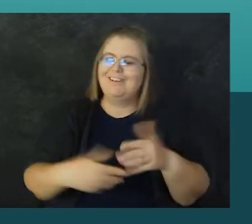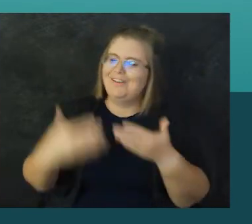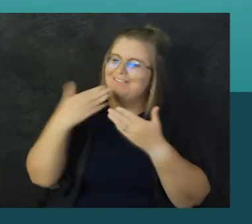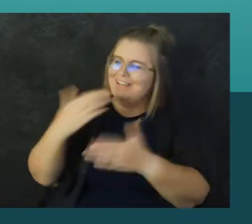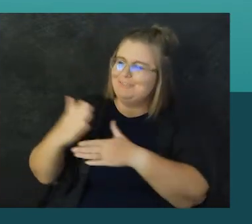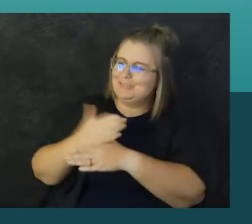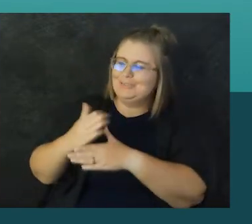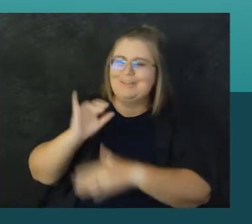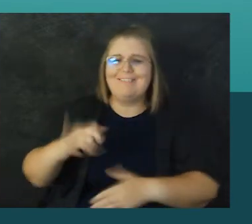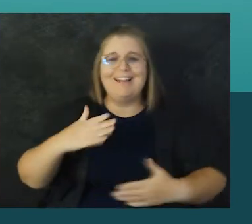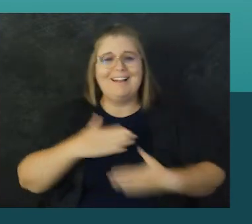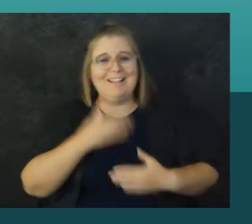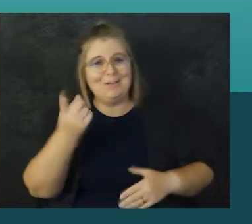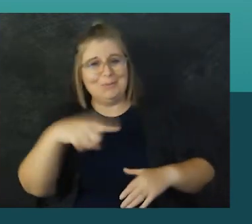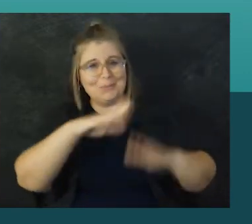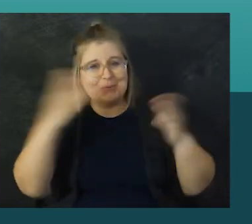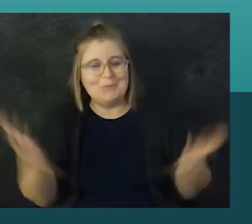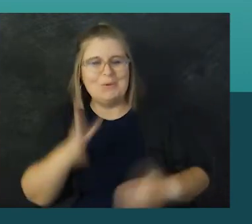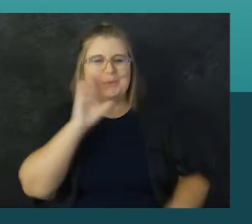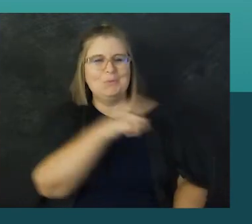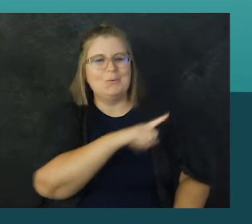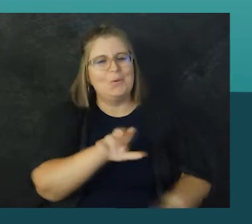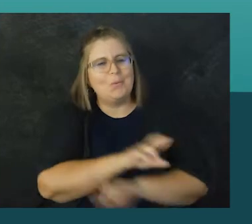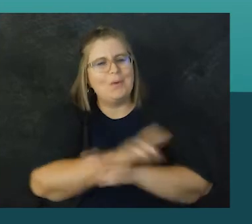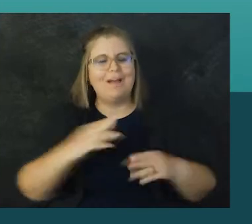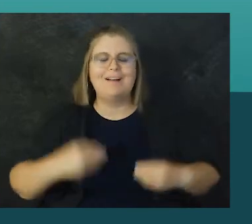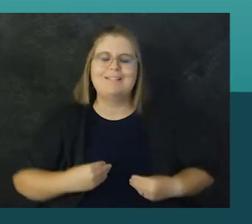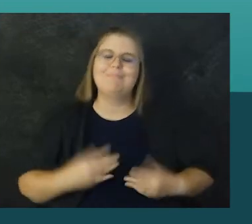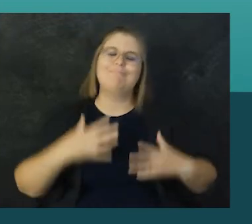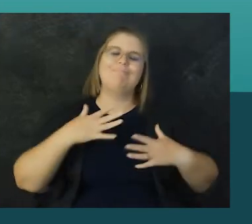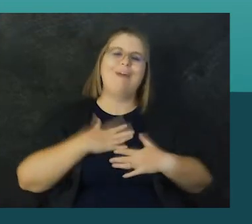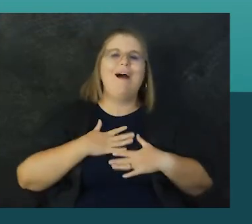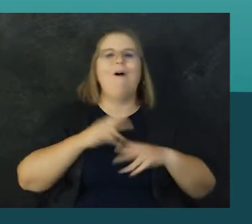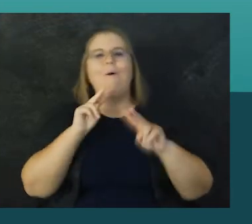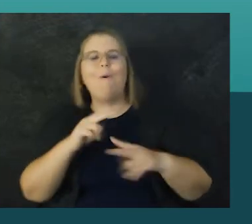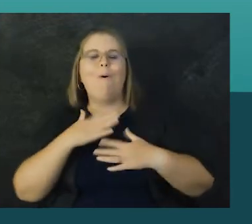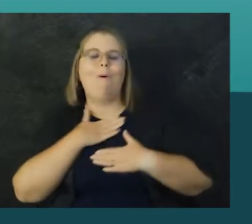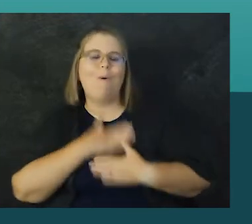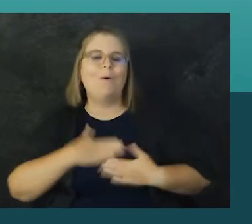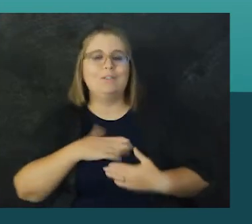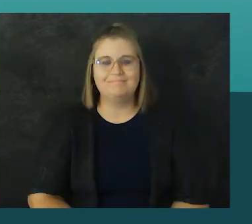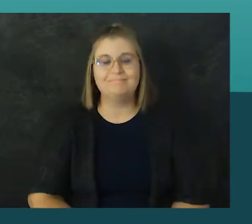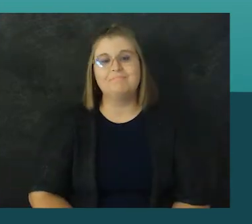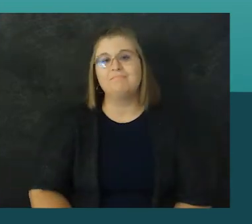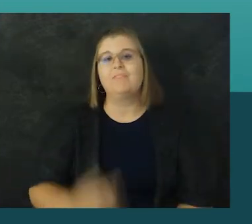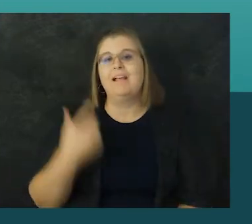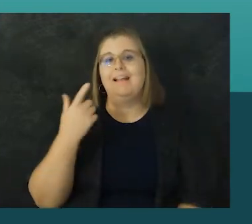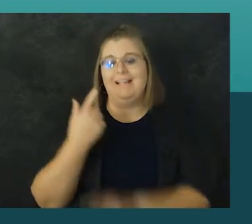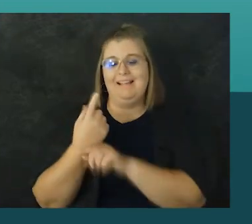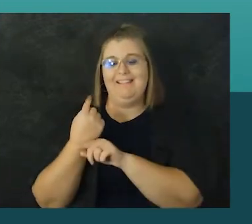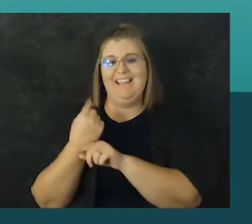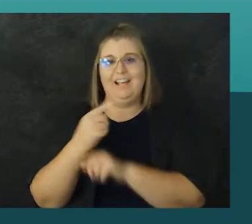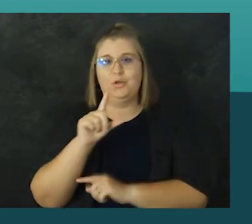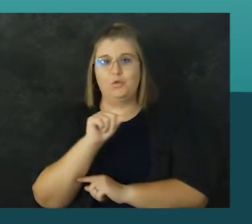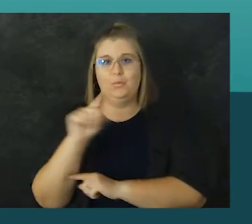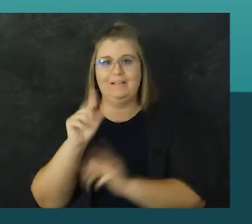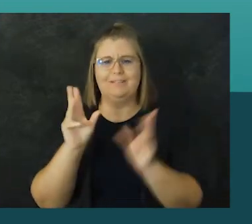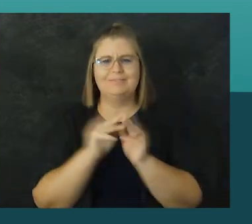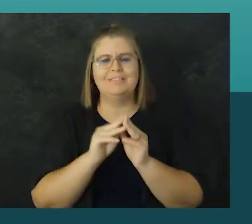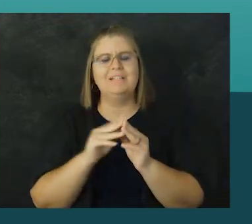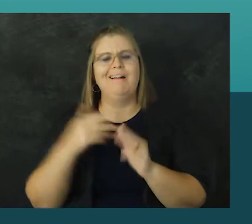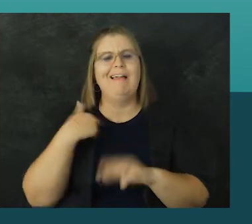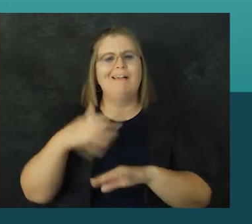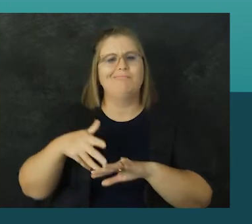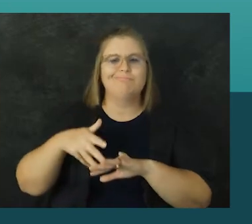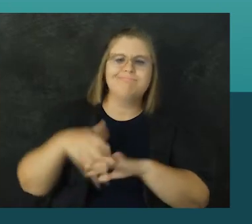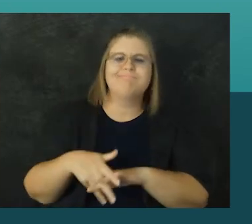sharing that, Danny. Glad to be here with you, and we're glad you're here. And we know that you're ready to be inspired, uplifted, and entertained. At the